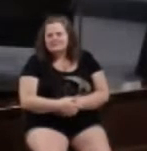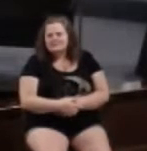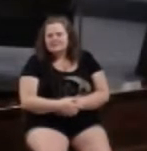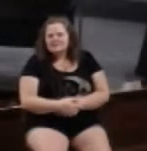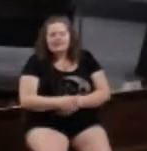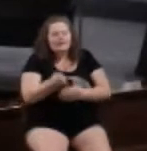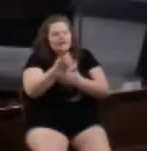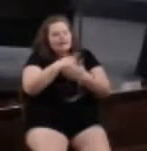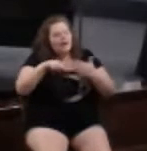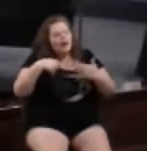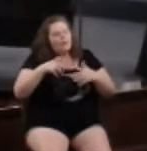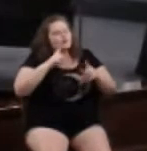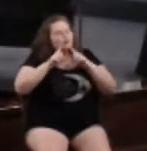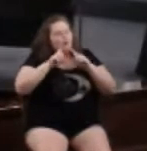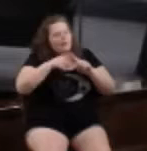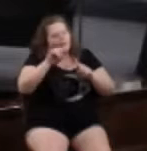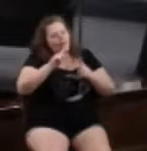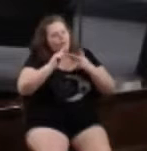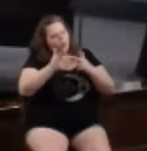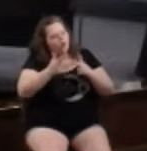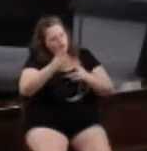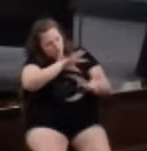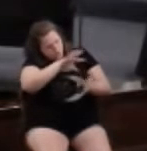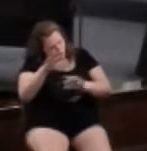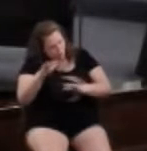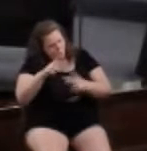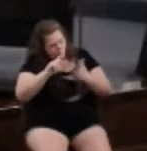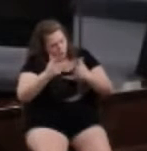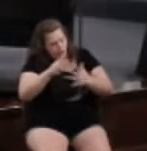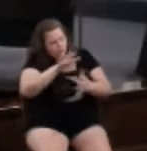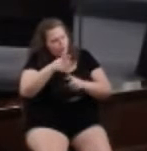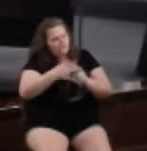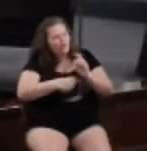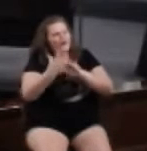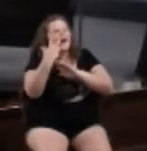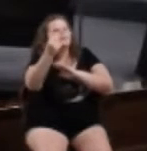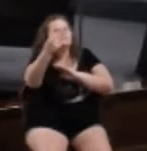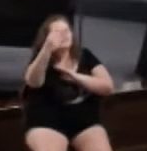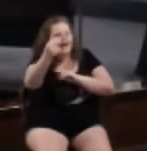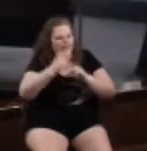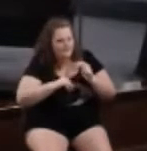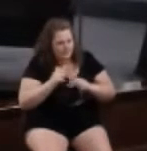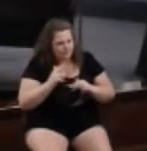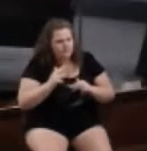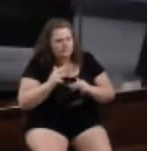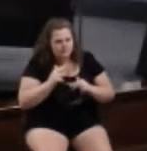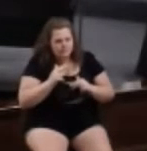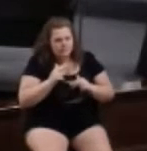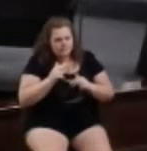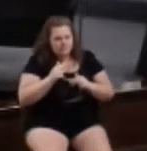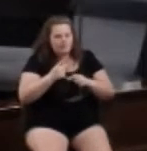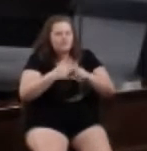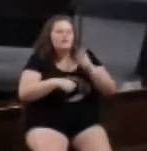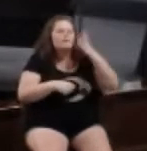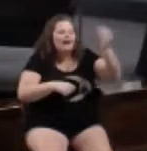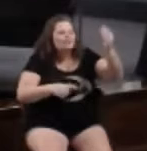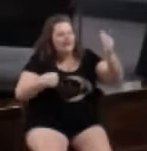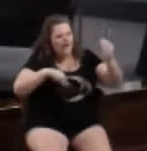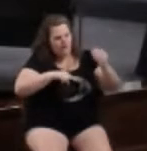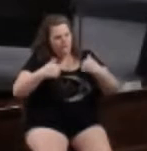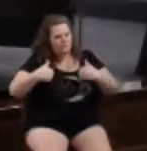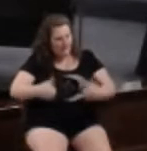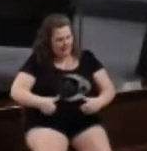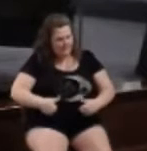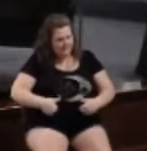Next week, I want to talk about that third storm, the storm from outside of the building, the storm from outside of our body.